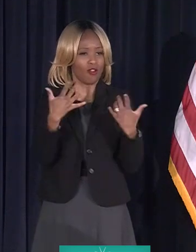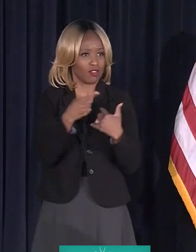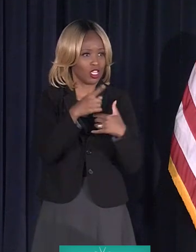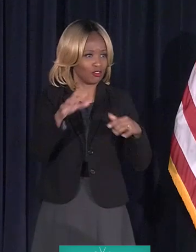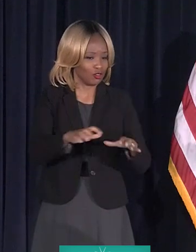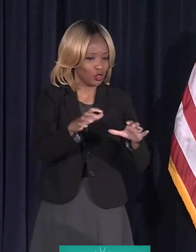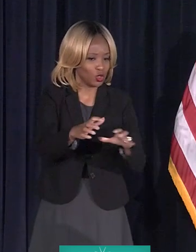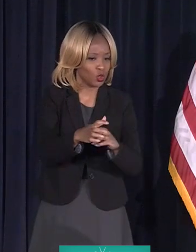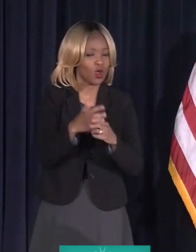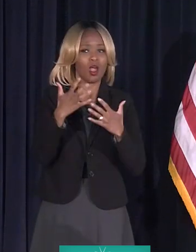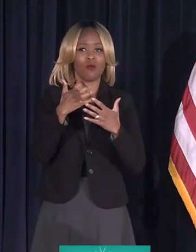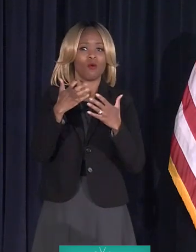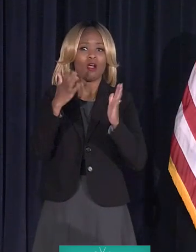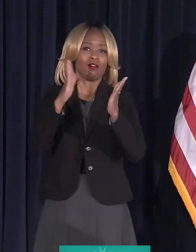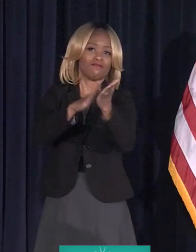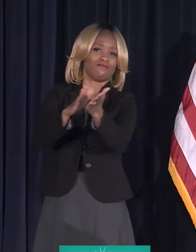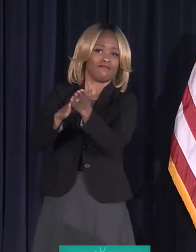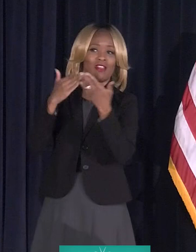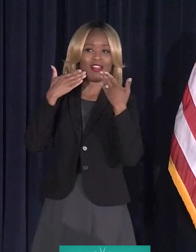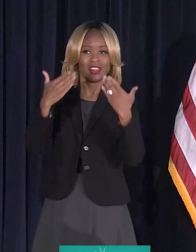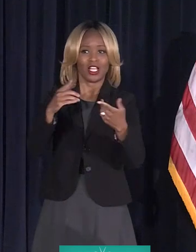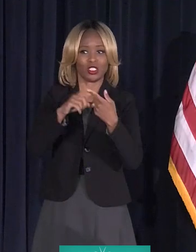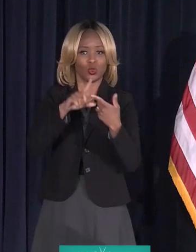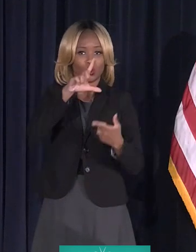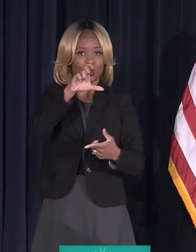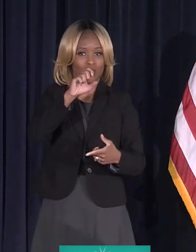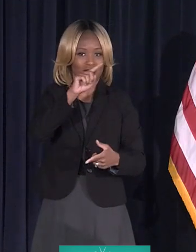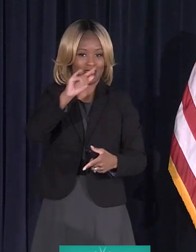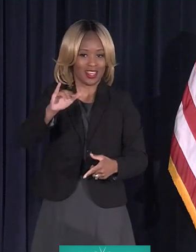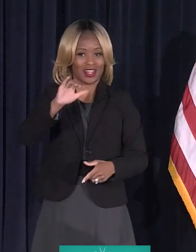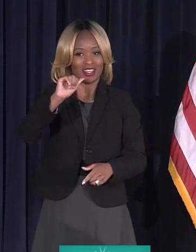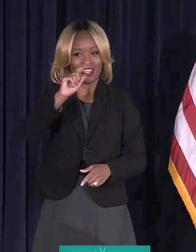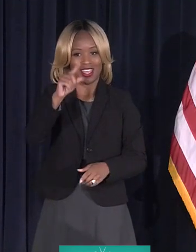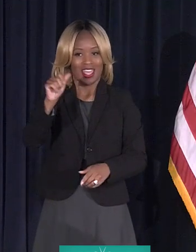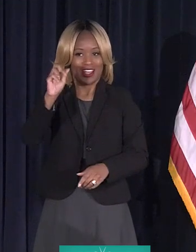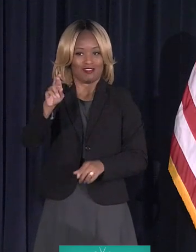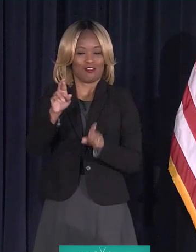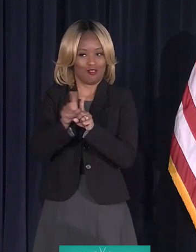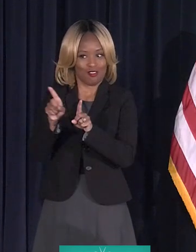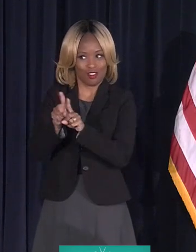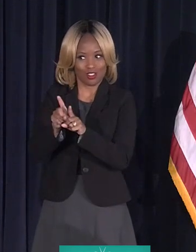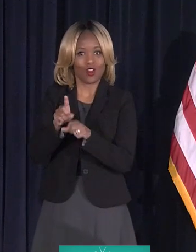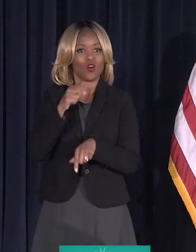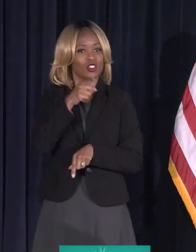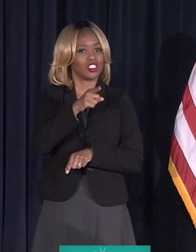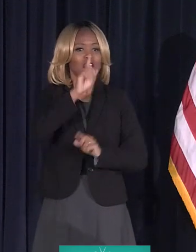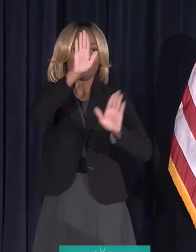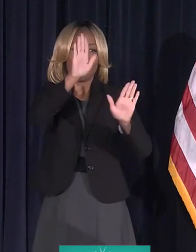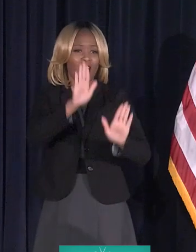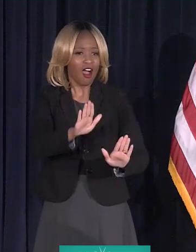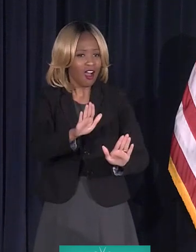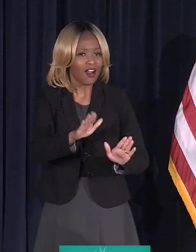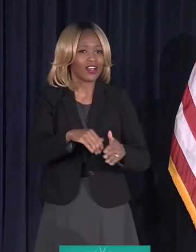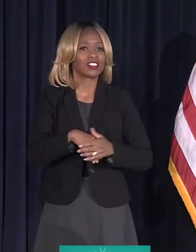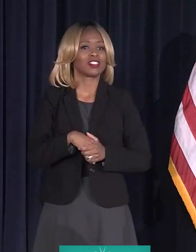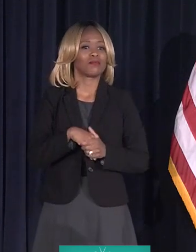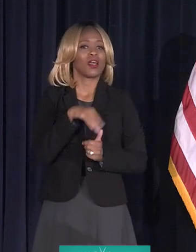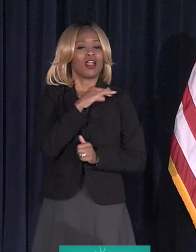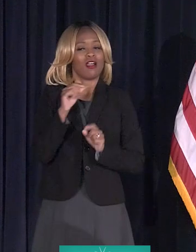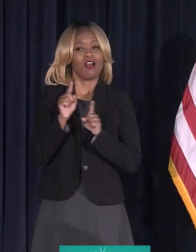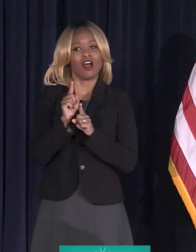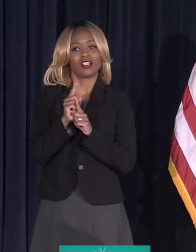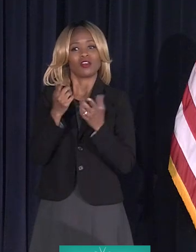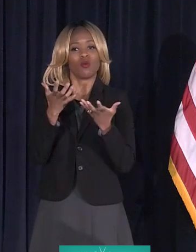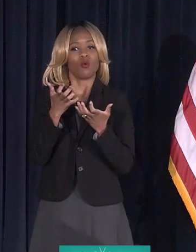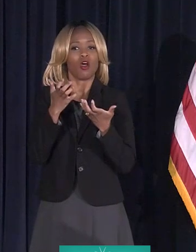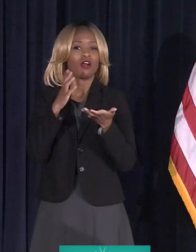I'd like to do a shout out of thanks to Letty Azar as well. She's awesome. And I also want